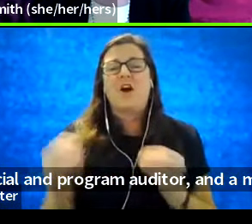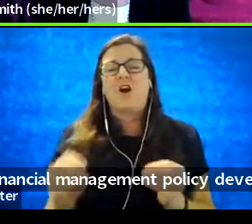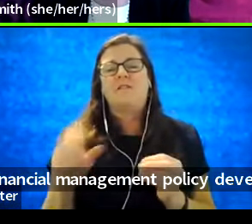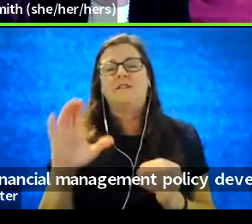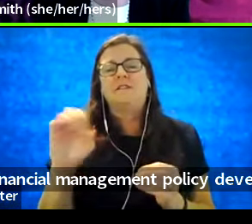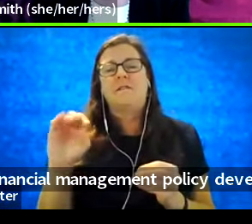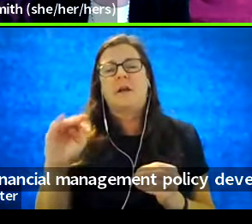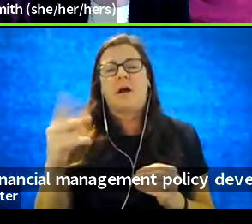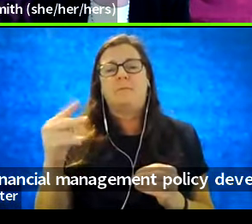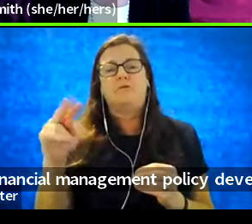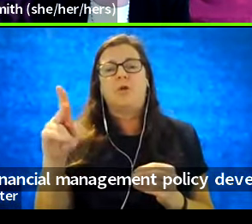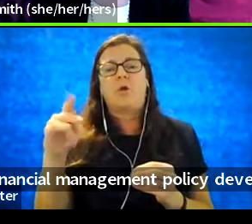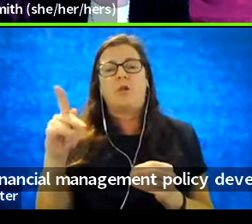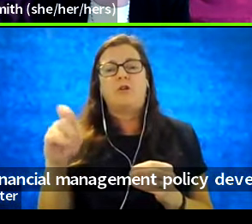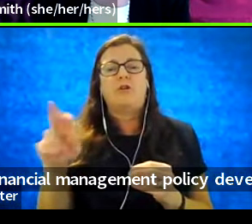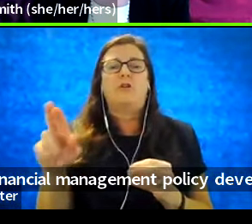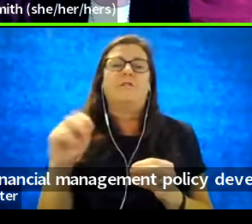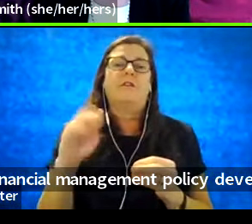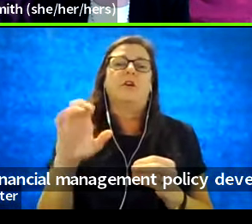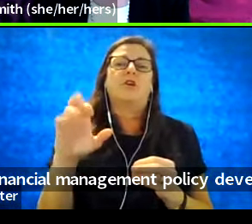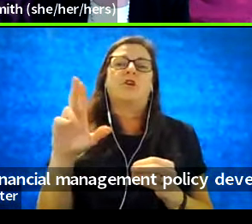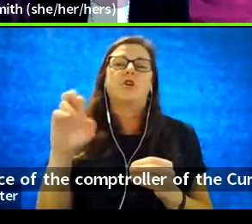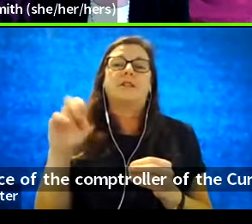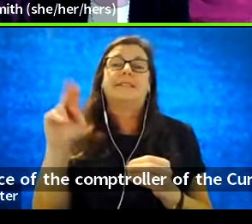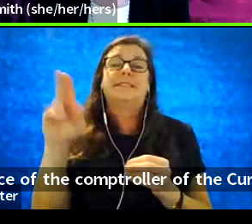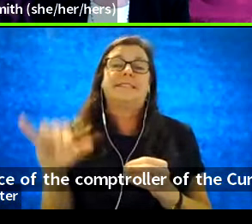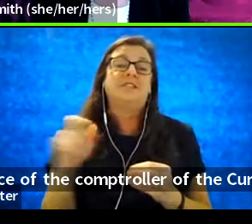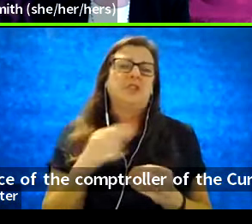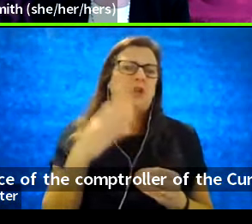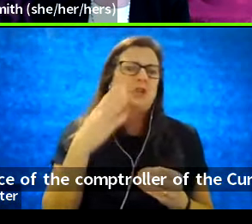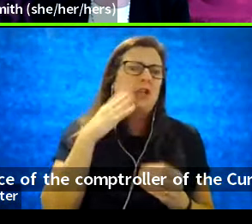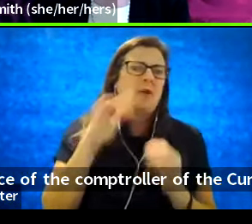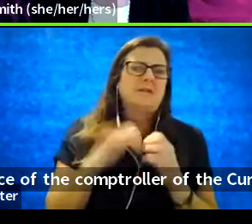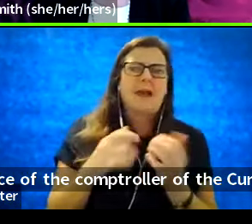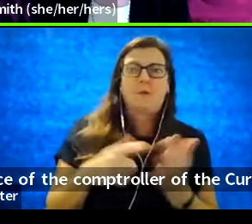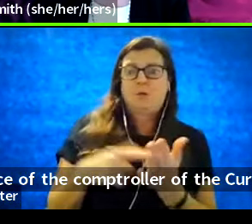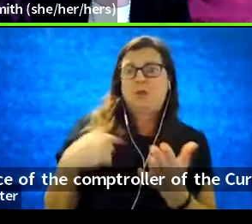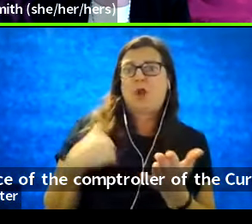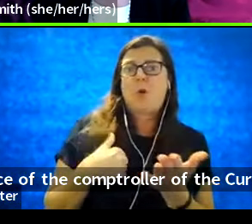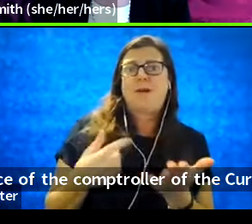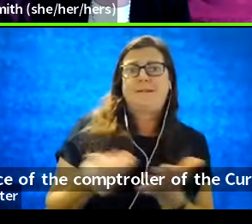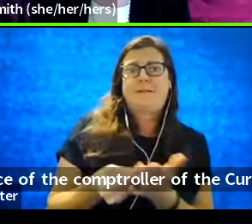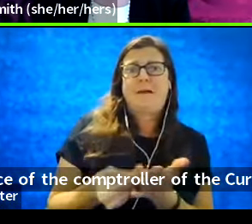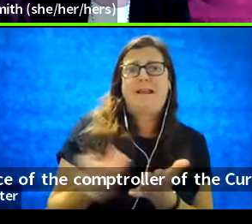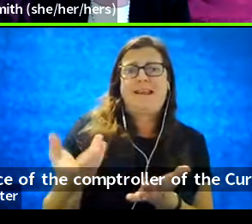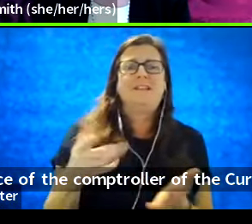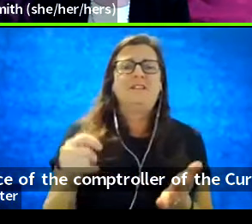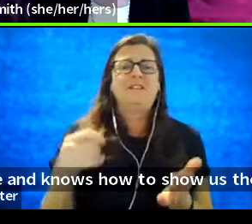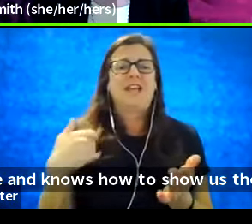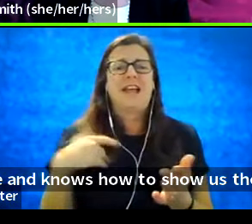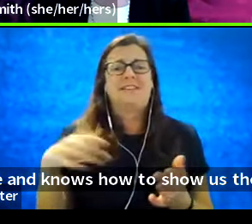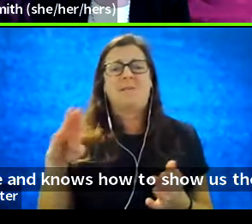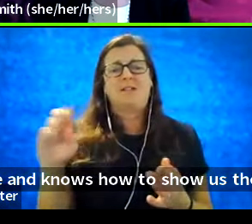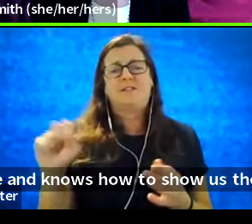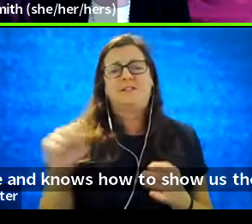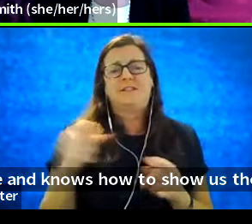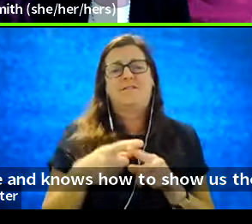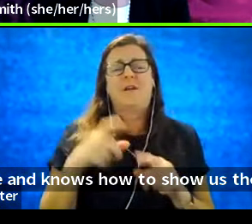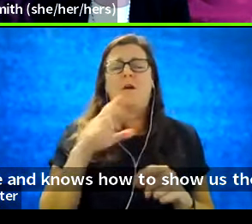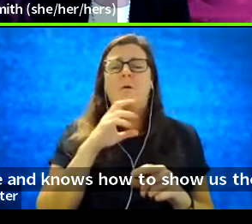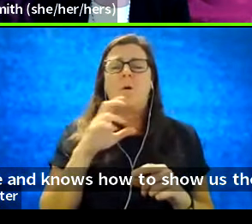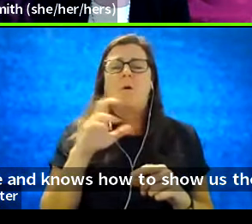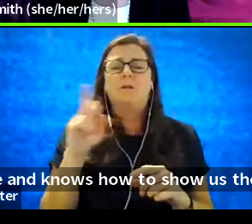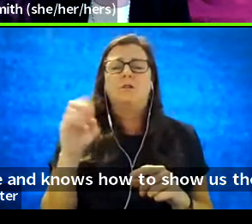the Comptroller of the Currency. So, Talithia knows how to show us the money. She holds a bachelor of science from Old Dominion